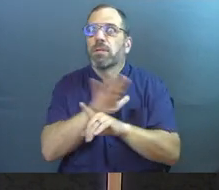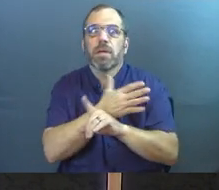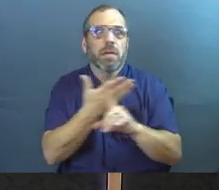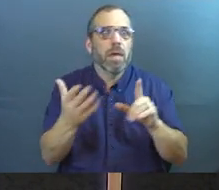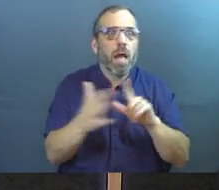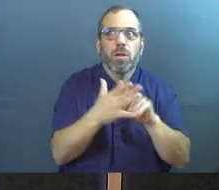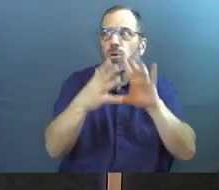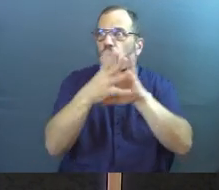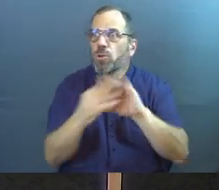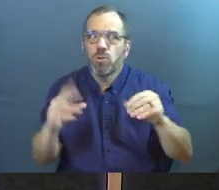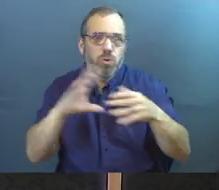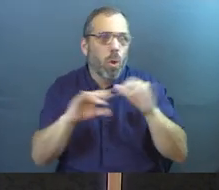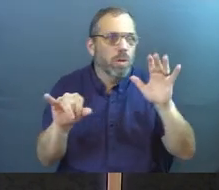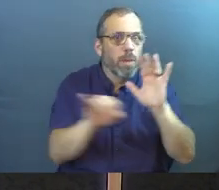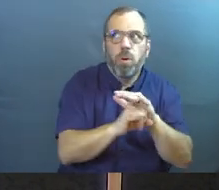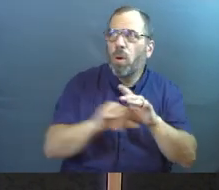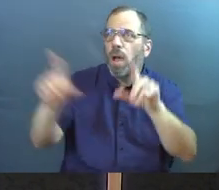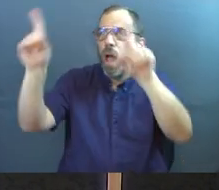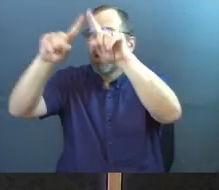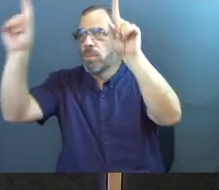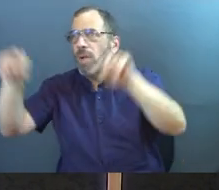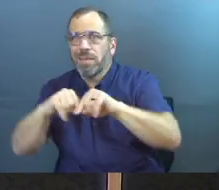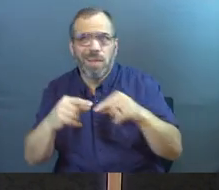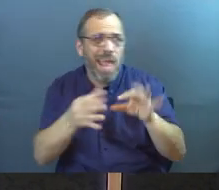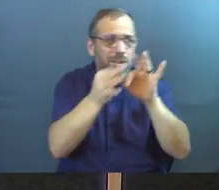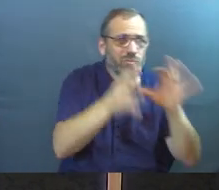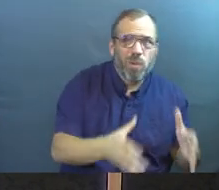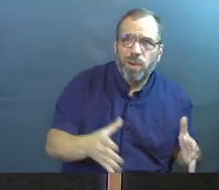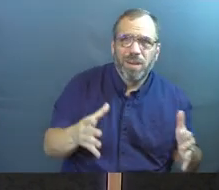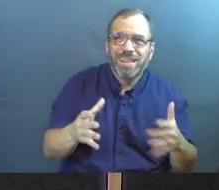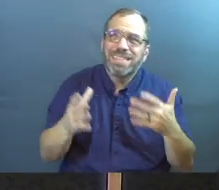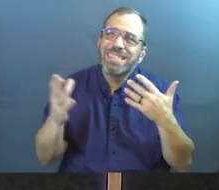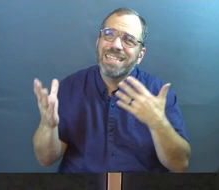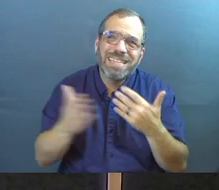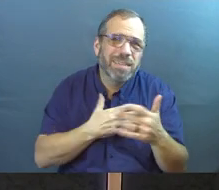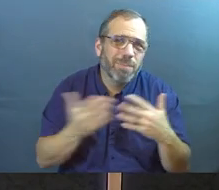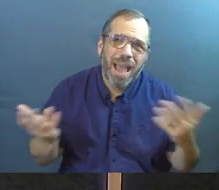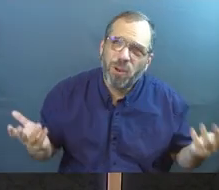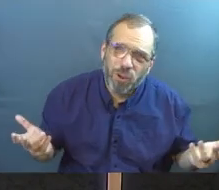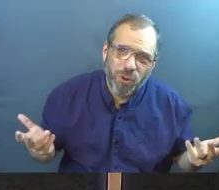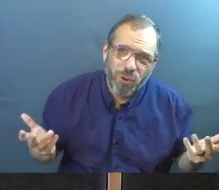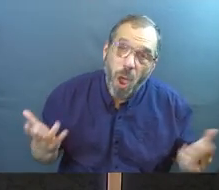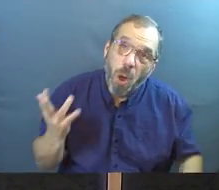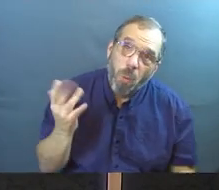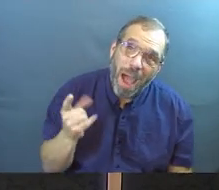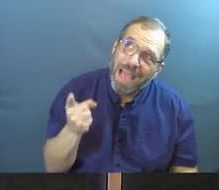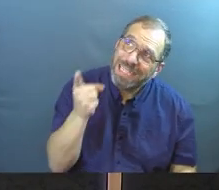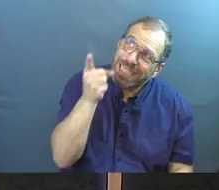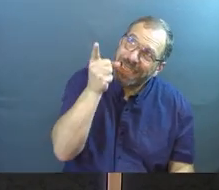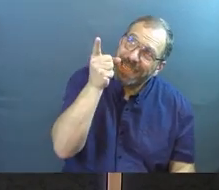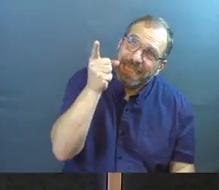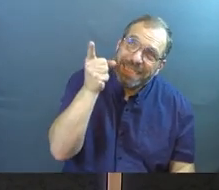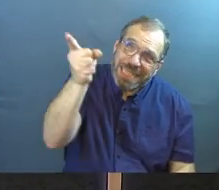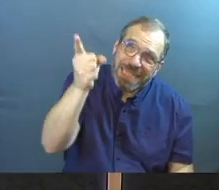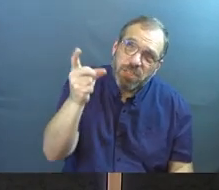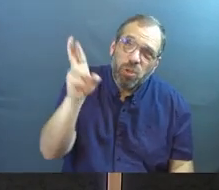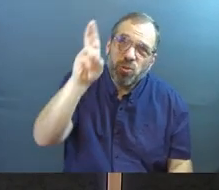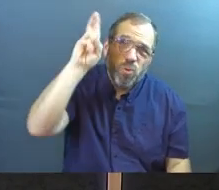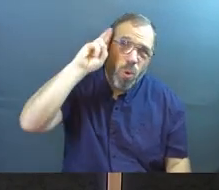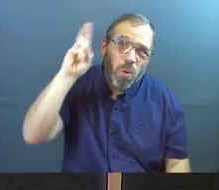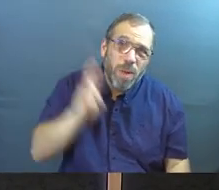illustrations and the multimedia presentation should not matter. Because he is your rabbi.